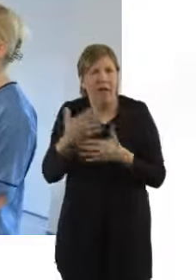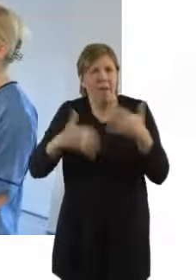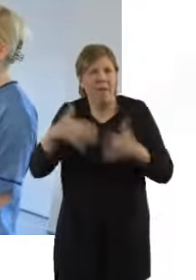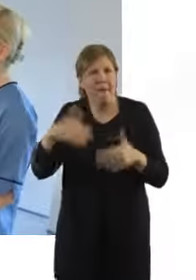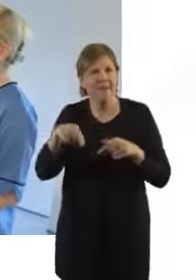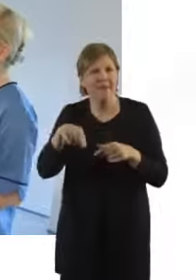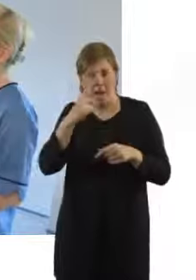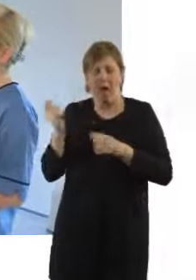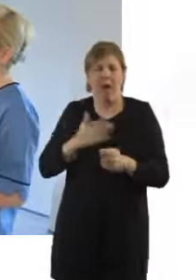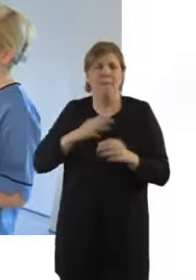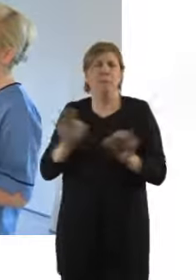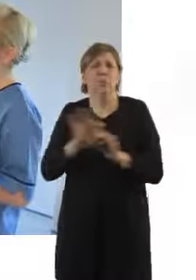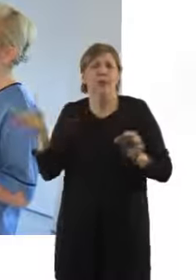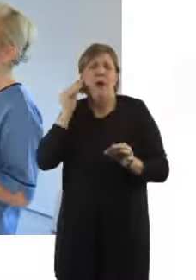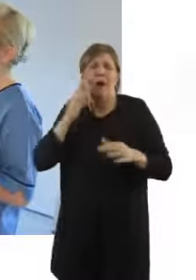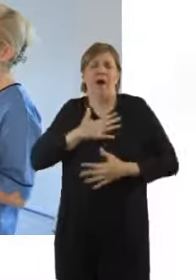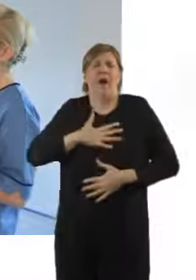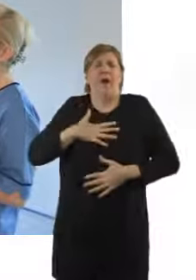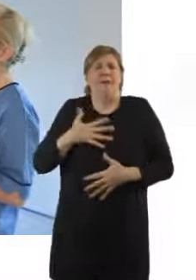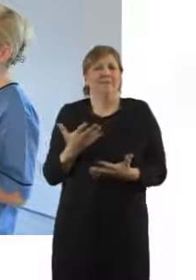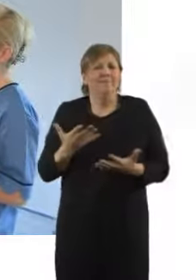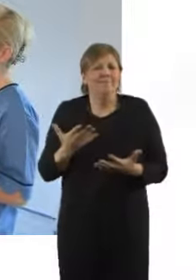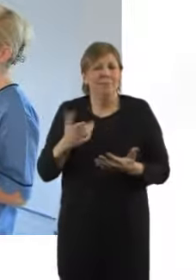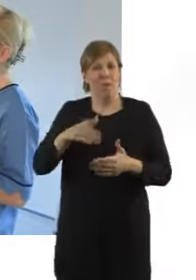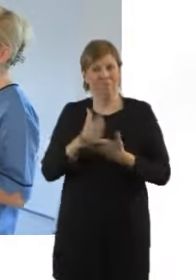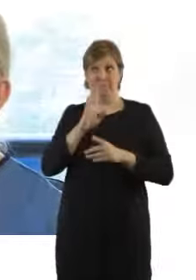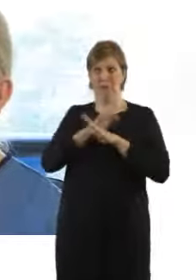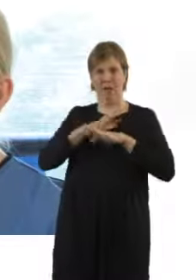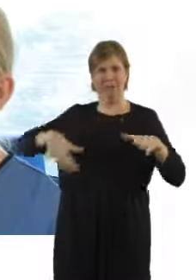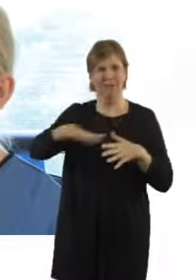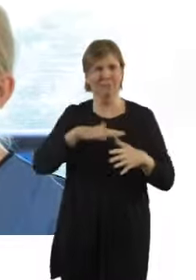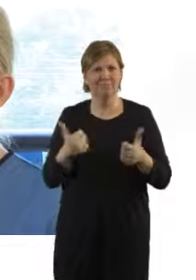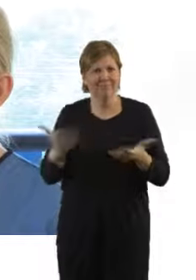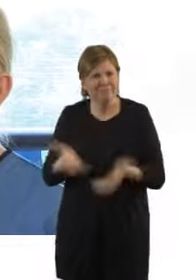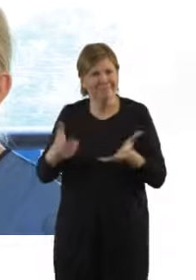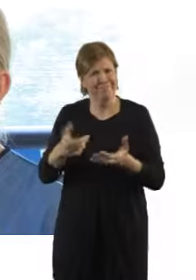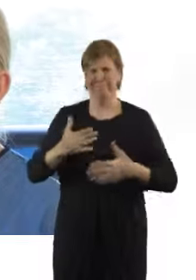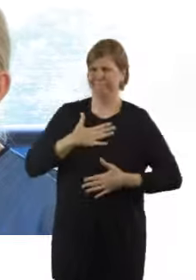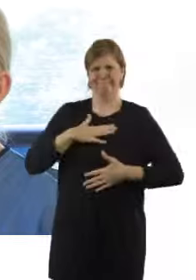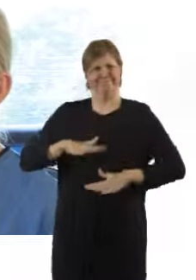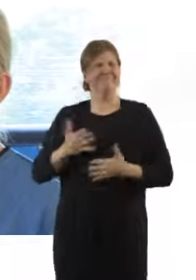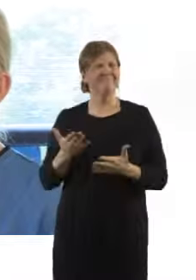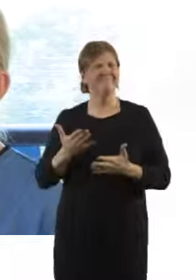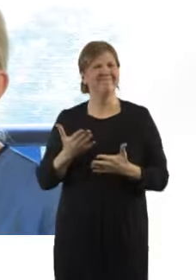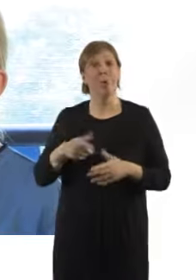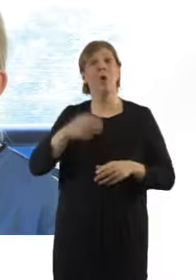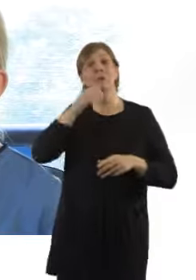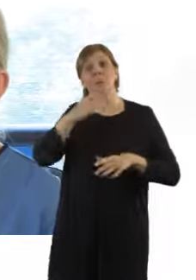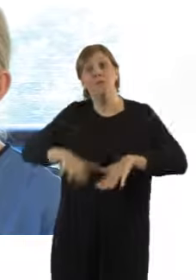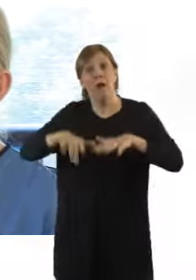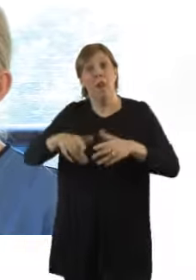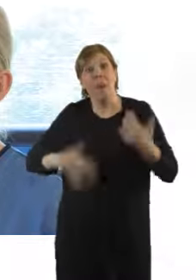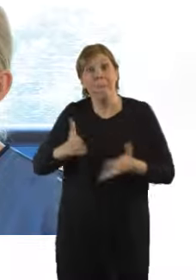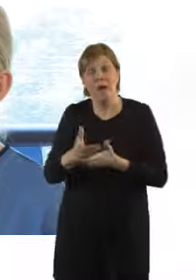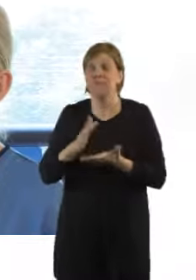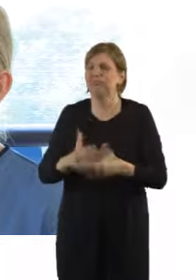music. This is our private space for birthing, so we encourage women to make it their own. The use of water in labour is really effective. It helps women cope